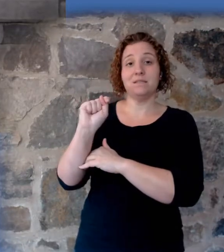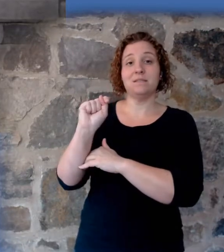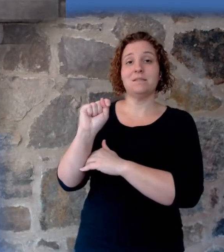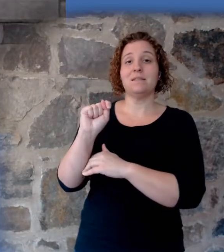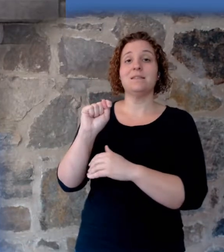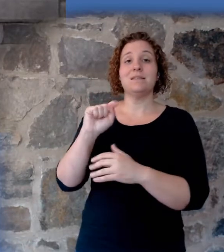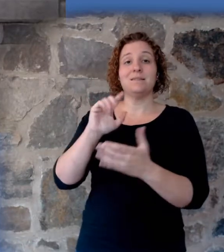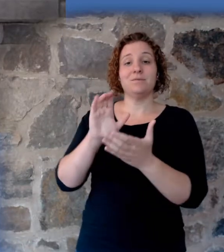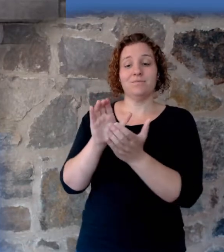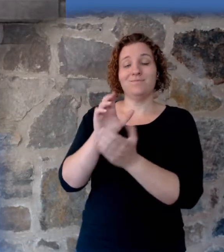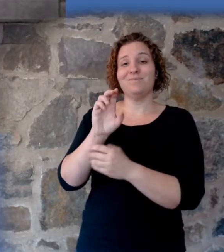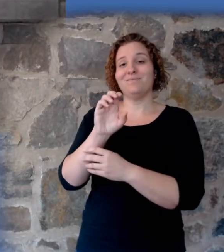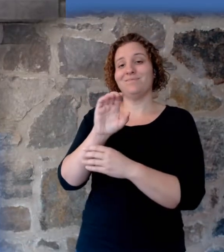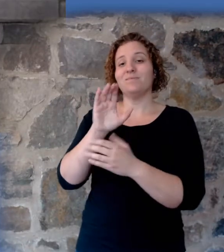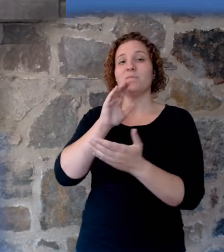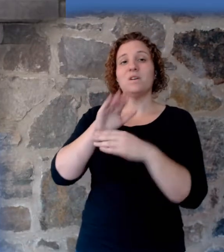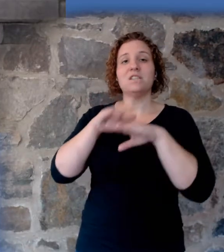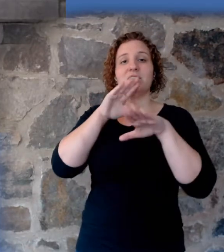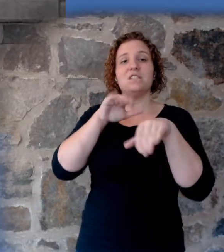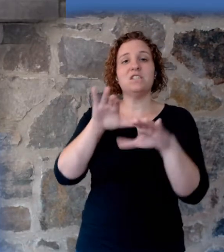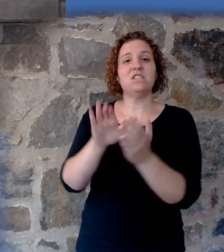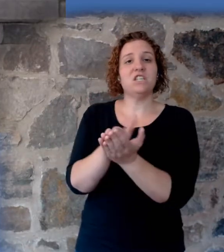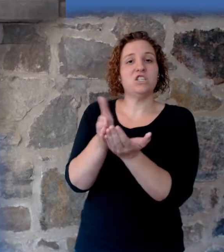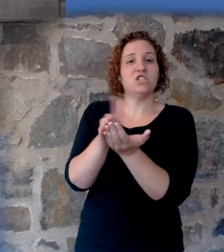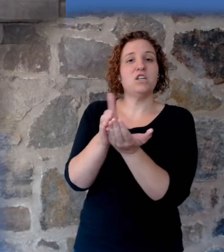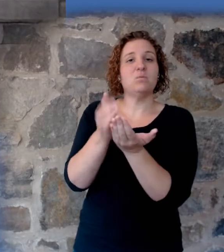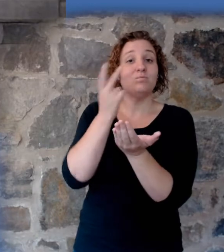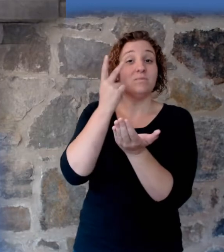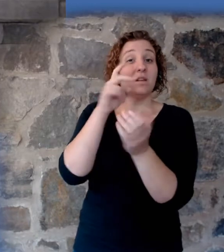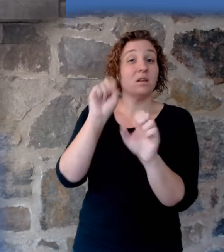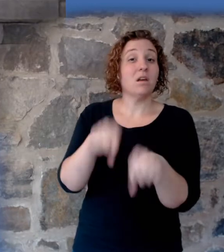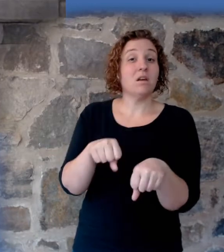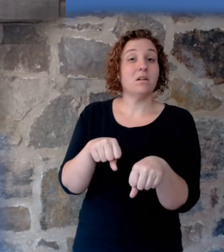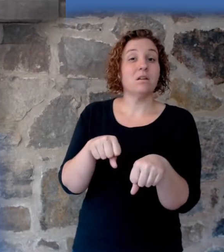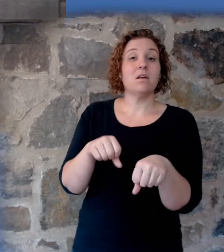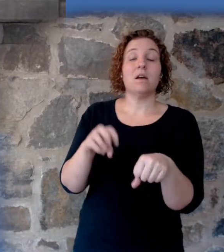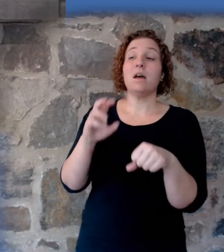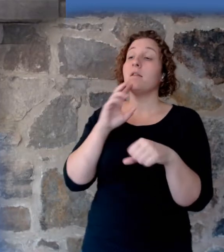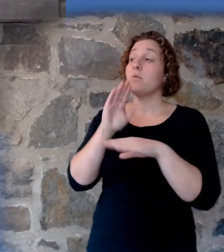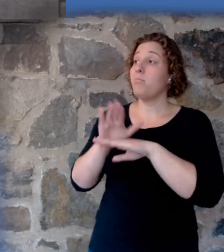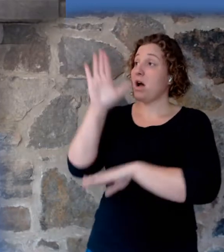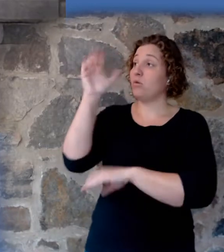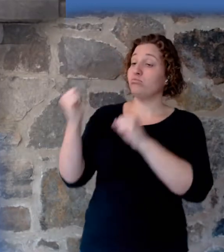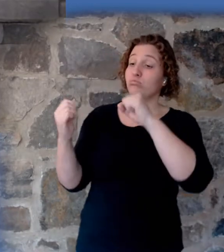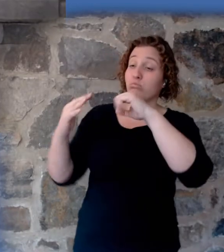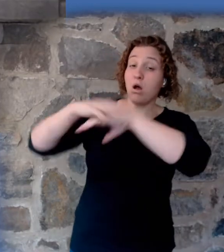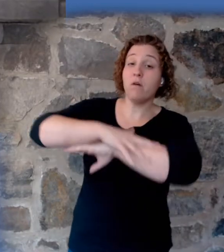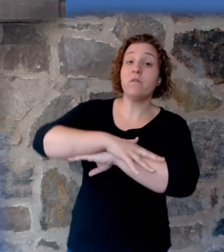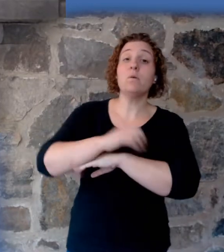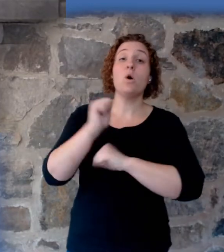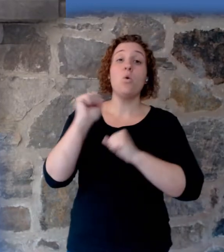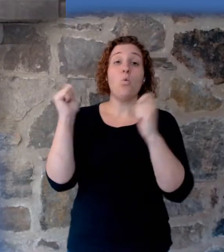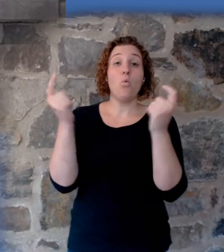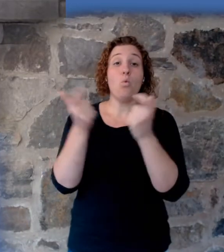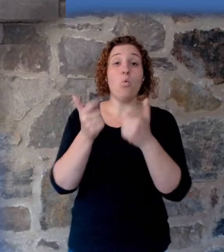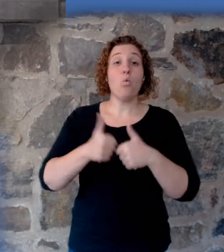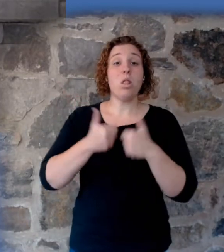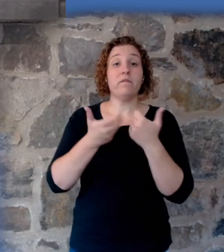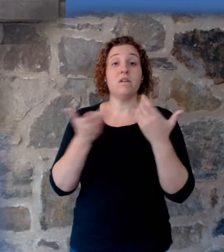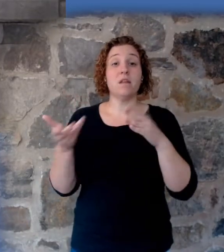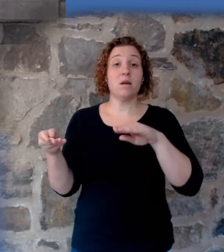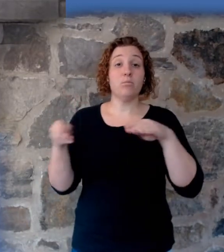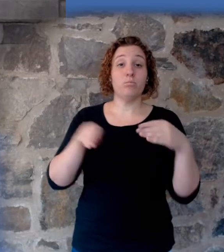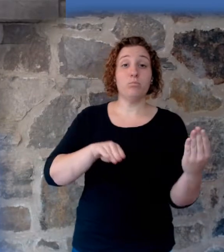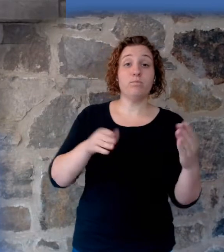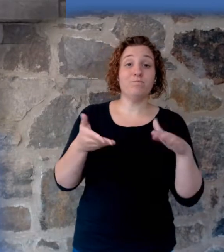And the waters prevailed, and the mountains were covered, and all flesh died that moved upon the earth,